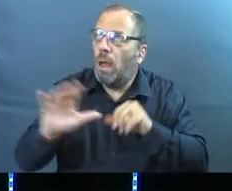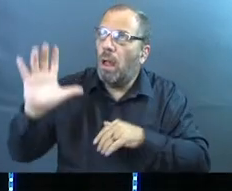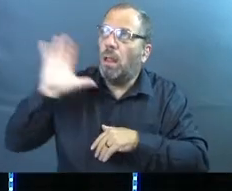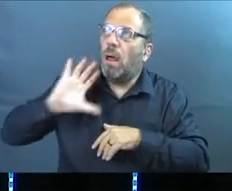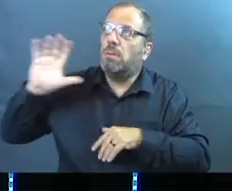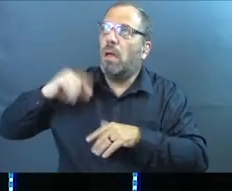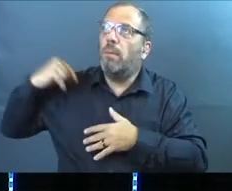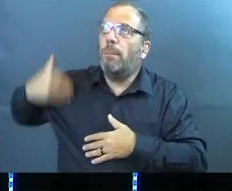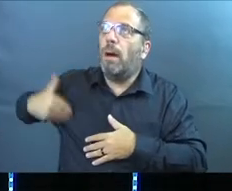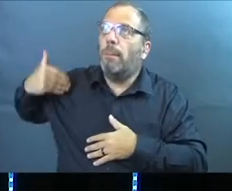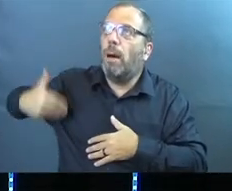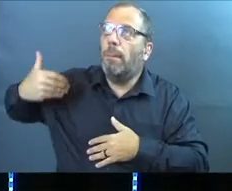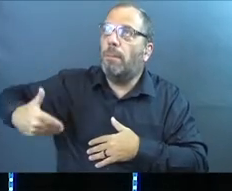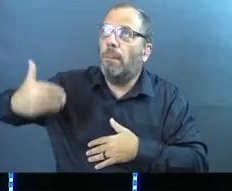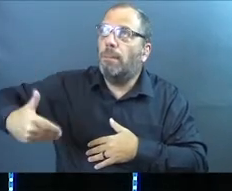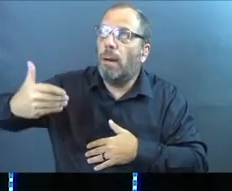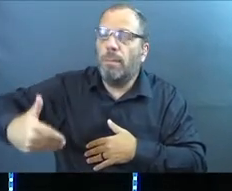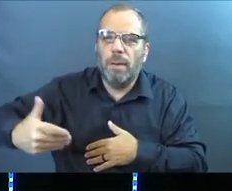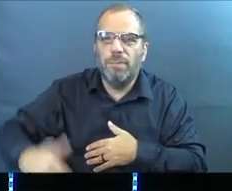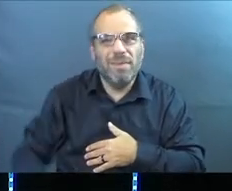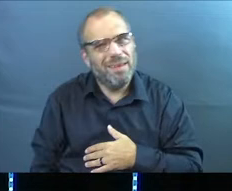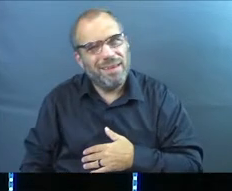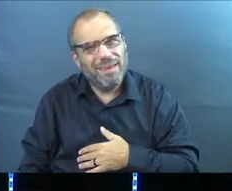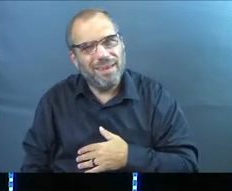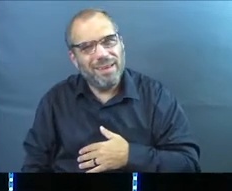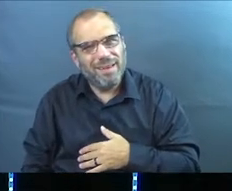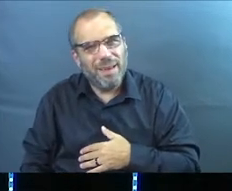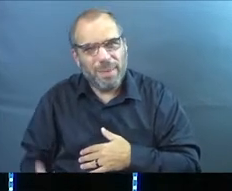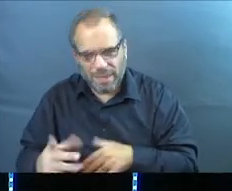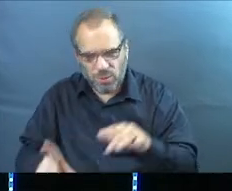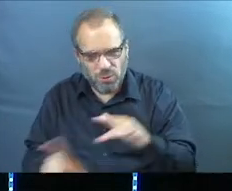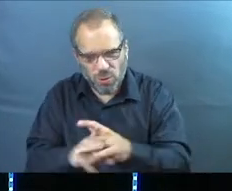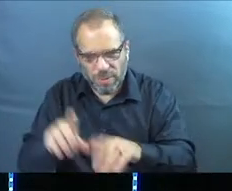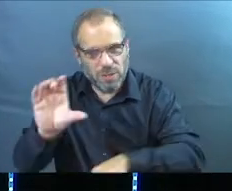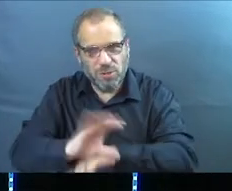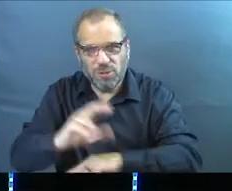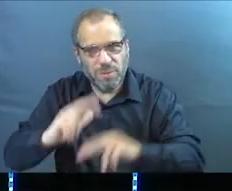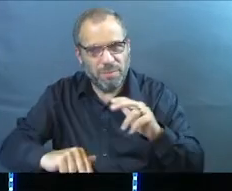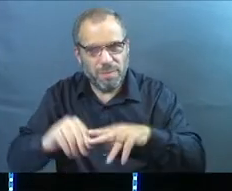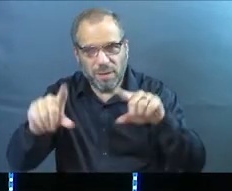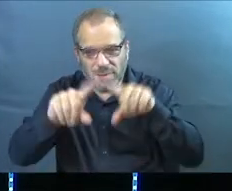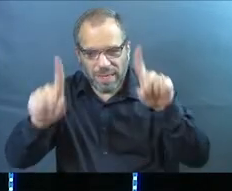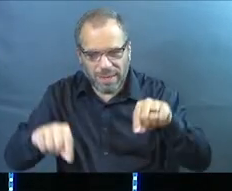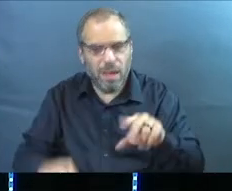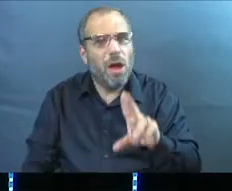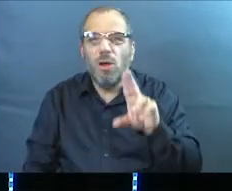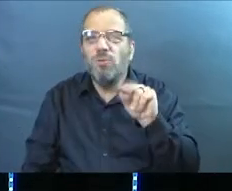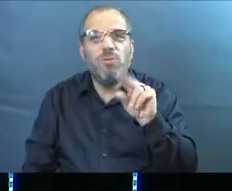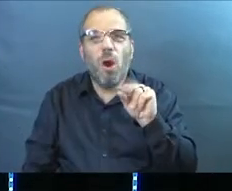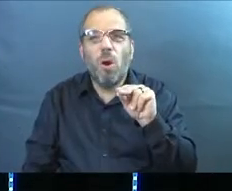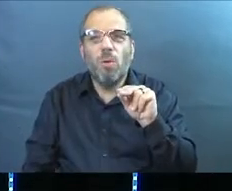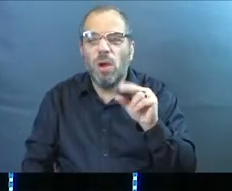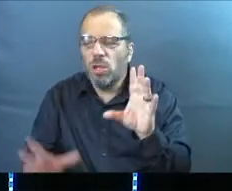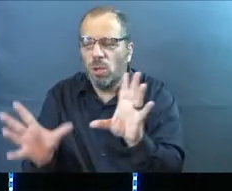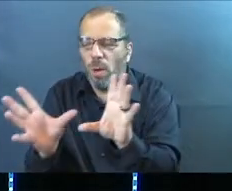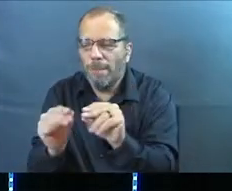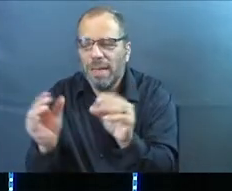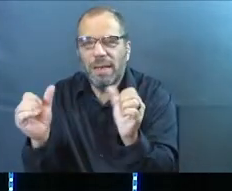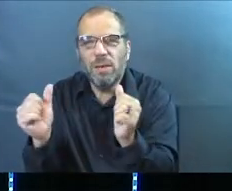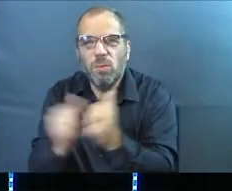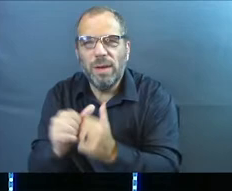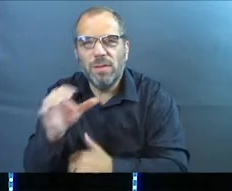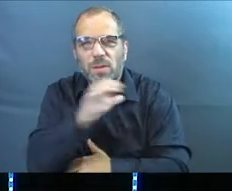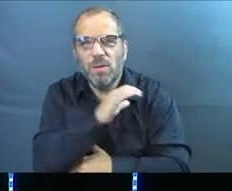now. Do you know why? It wasn't because you were in a church building. It was because you were gathered with the people of God